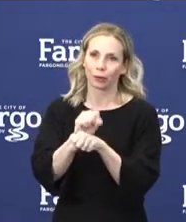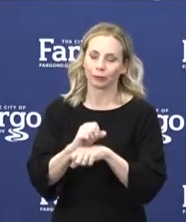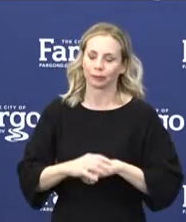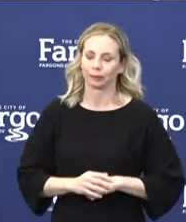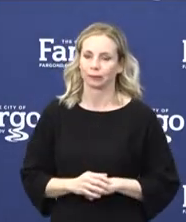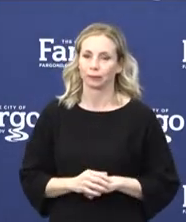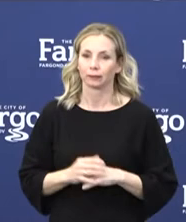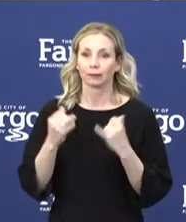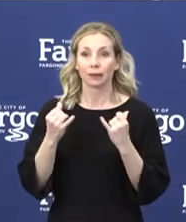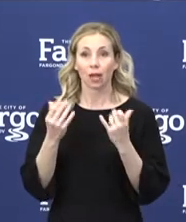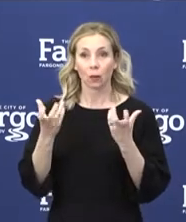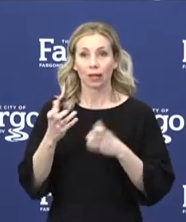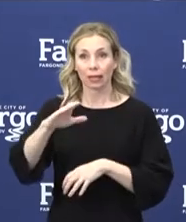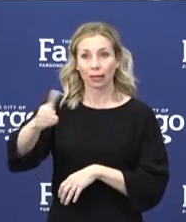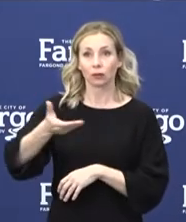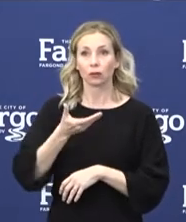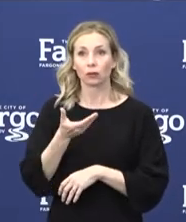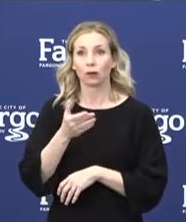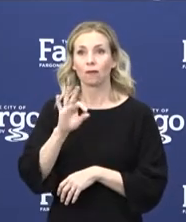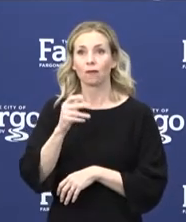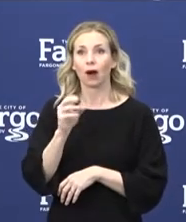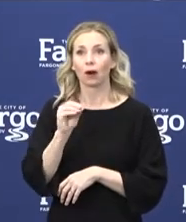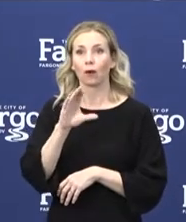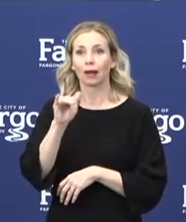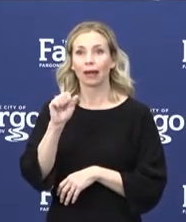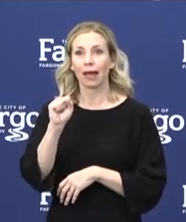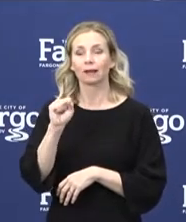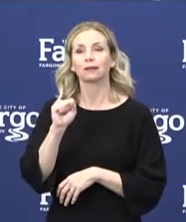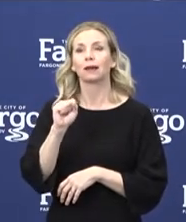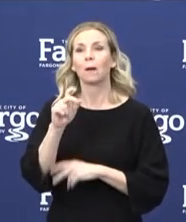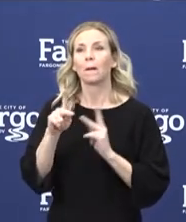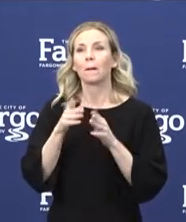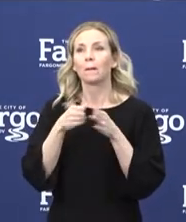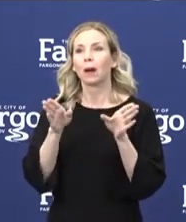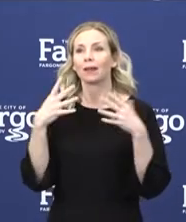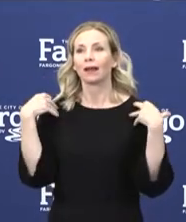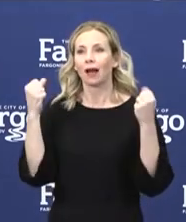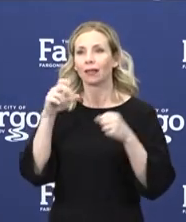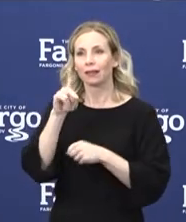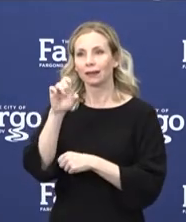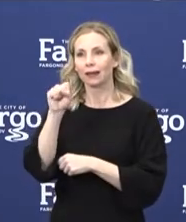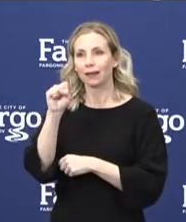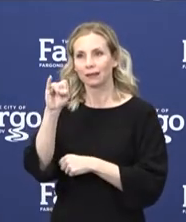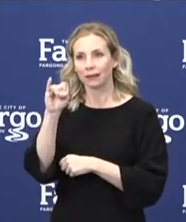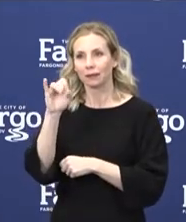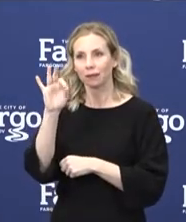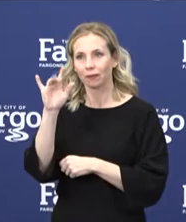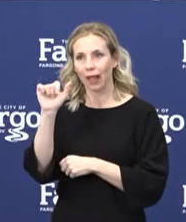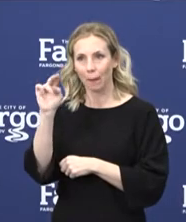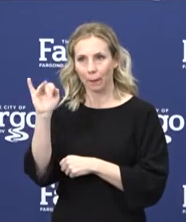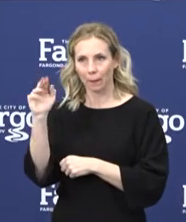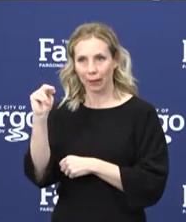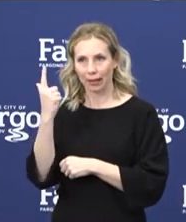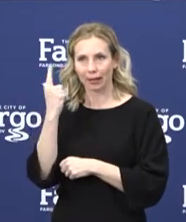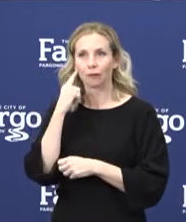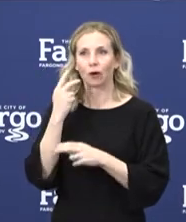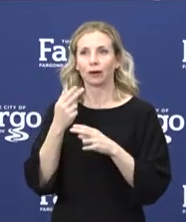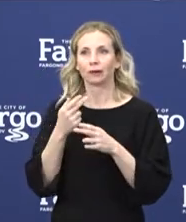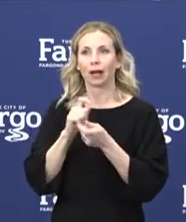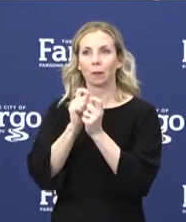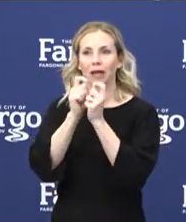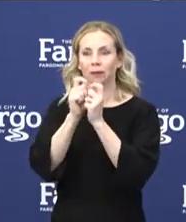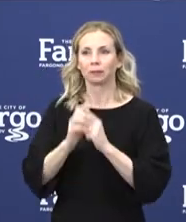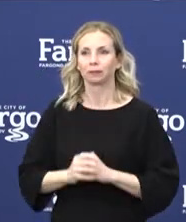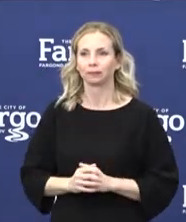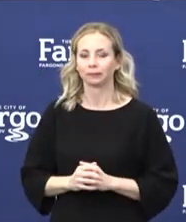I'd like to introduce Director of Fargo Cass Public Health Desi Fleming to provide an update. Desi? Good morning